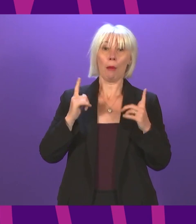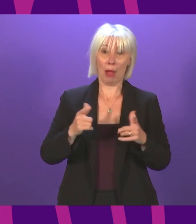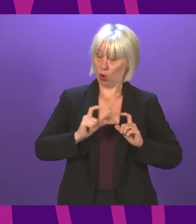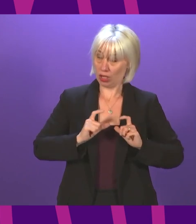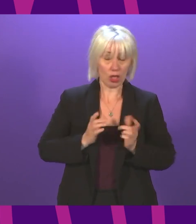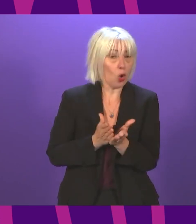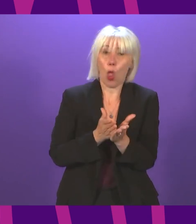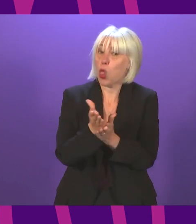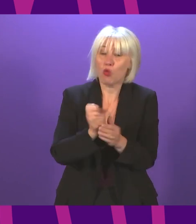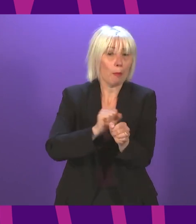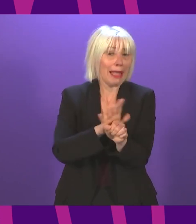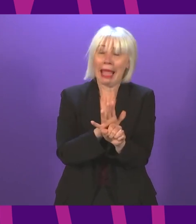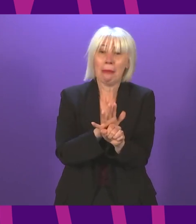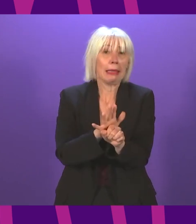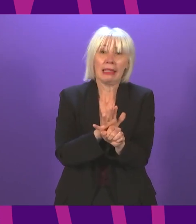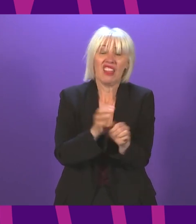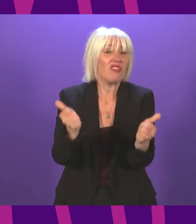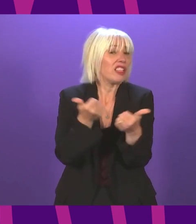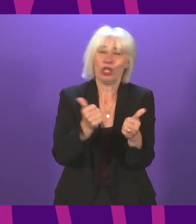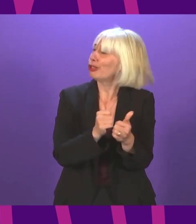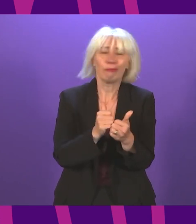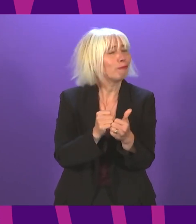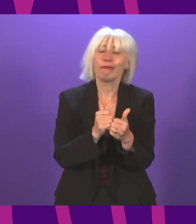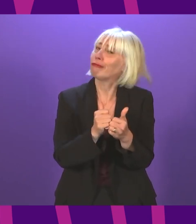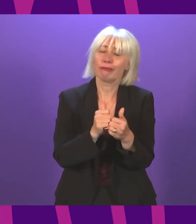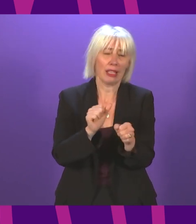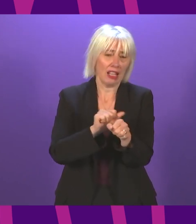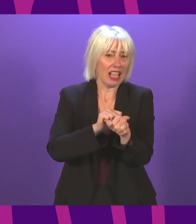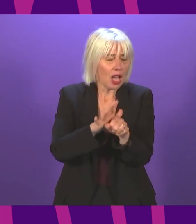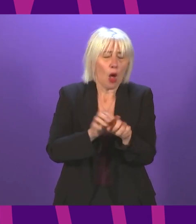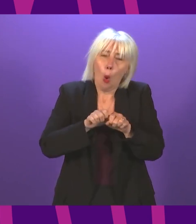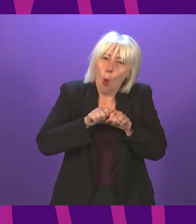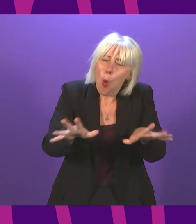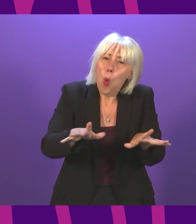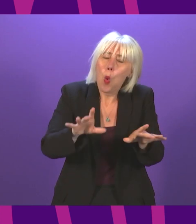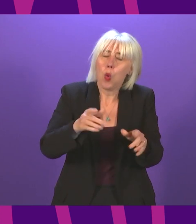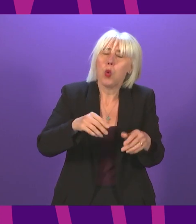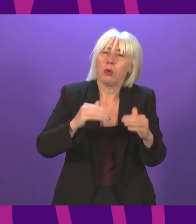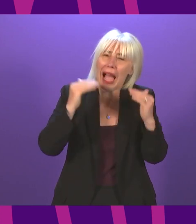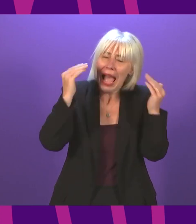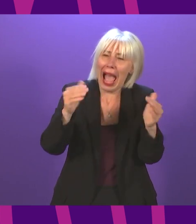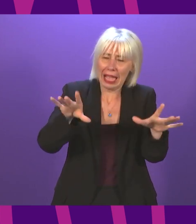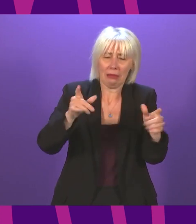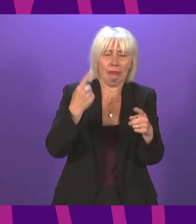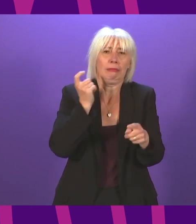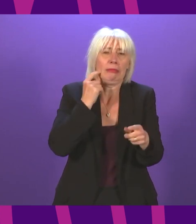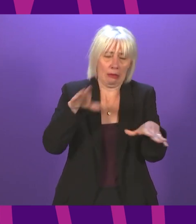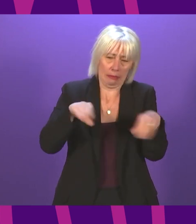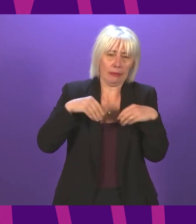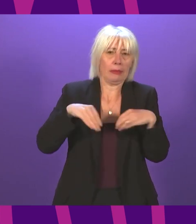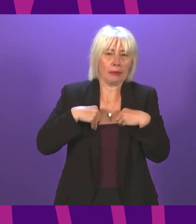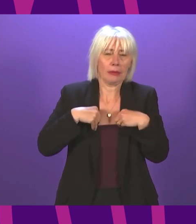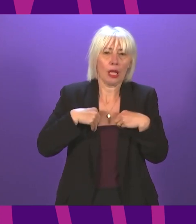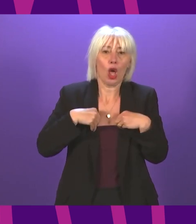grip of a pandemic. This is a highly infectious virus and therefore doing nothing over the next period is not an option. We've got to